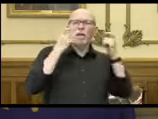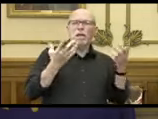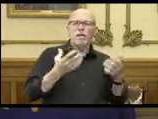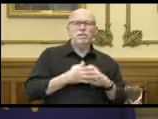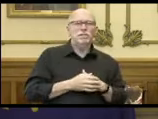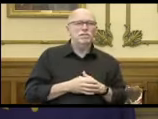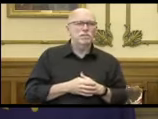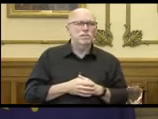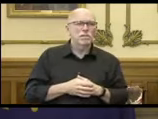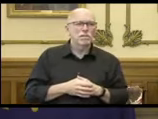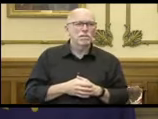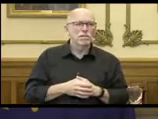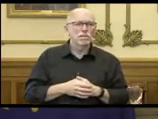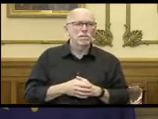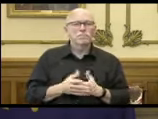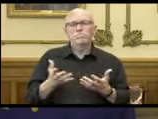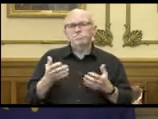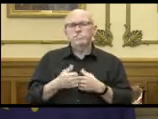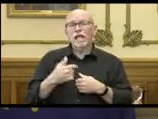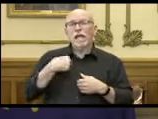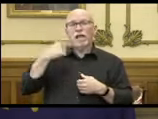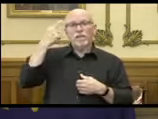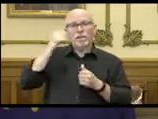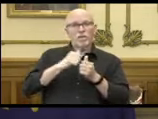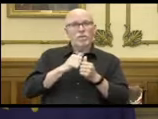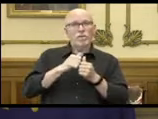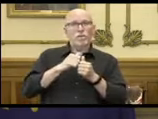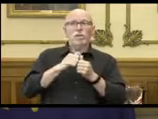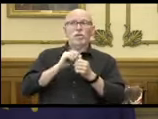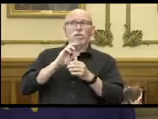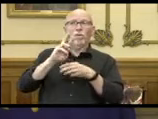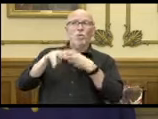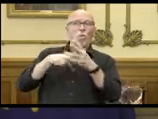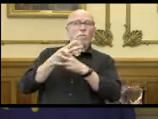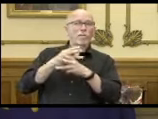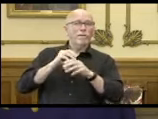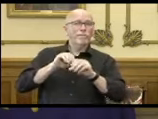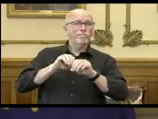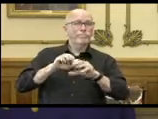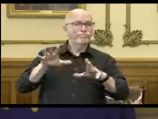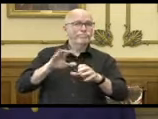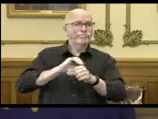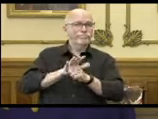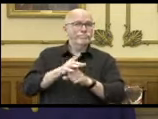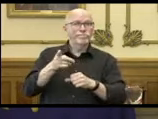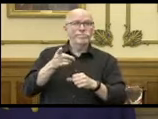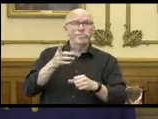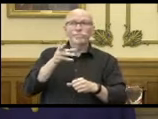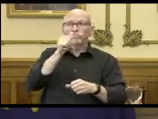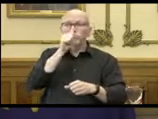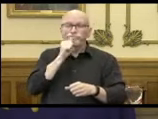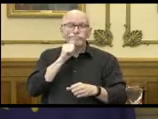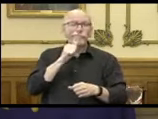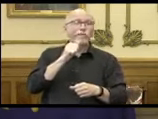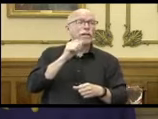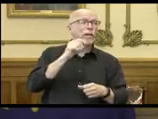Well, I think with a global pandemic, the pain or hassle or inconvenience of